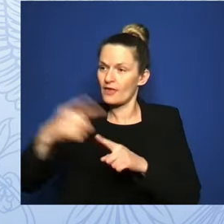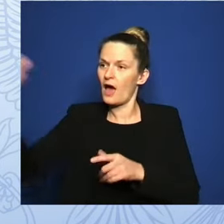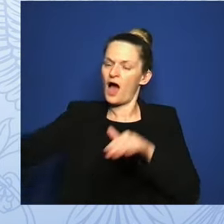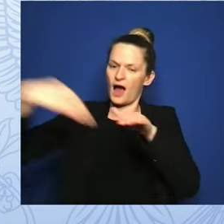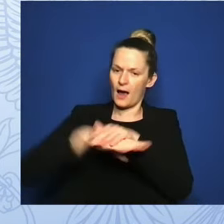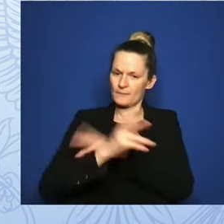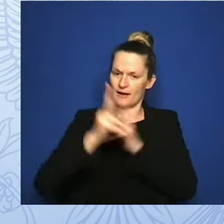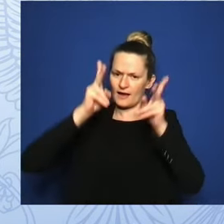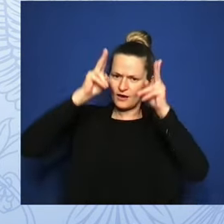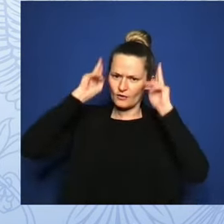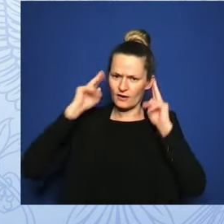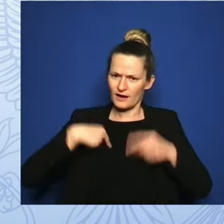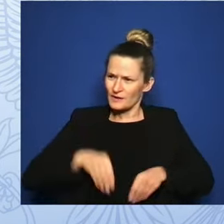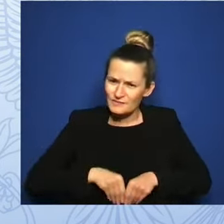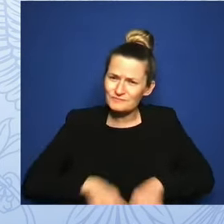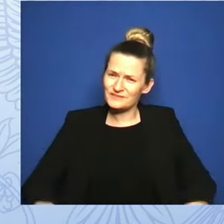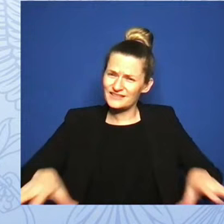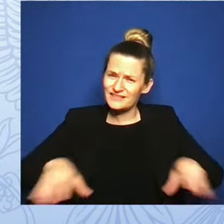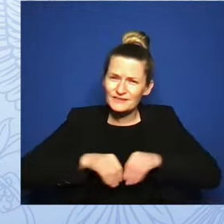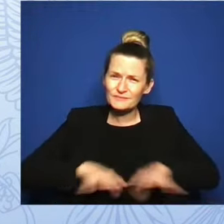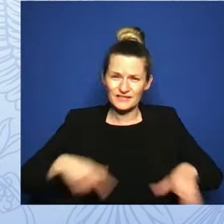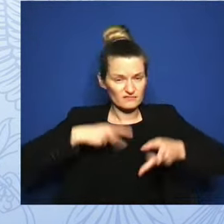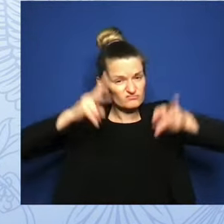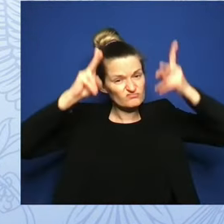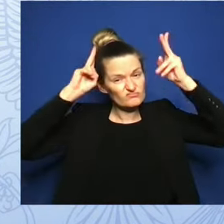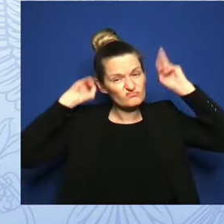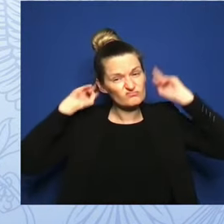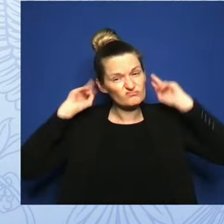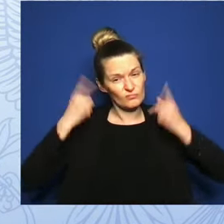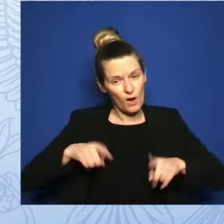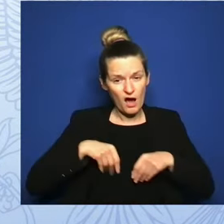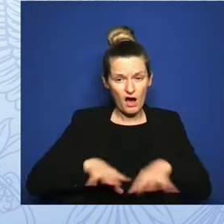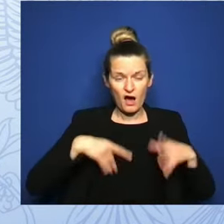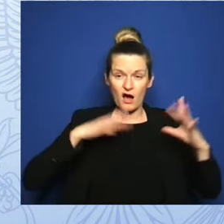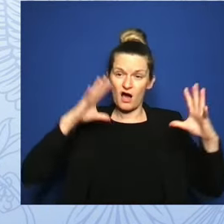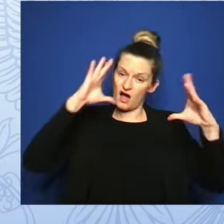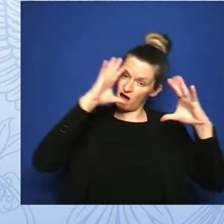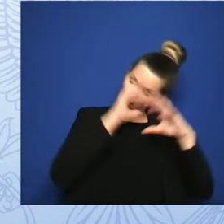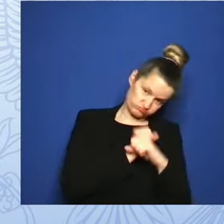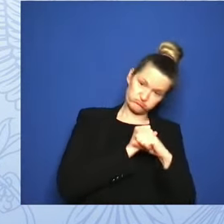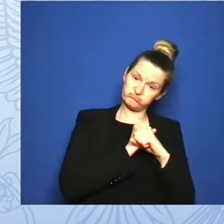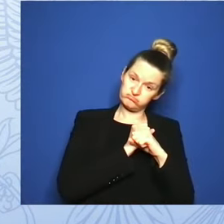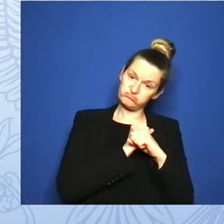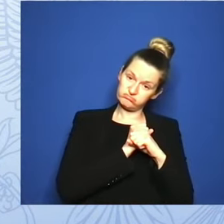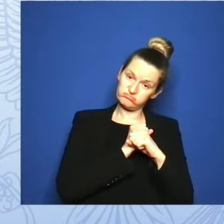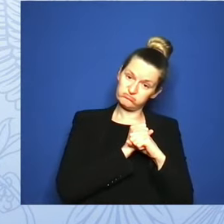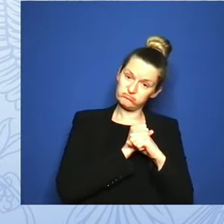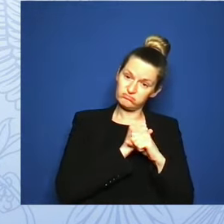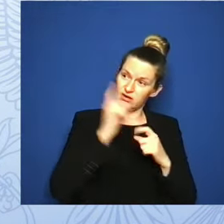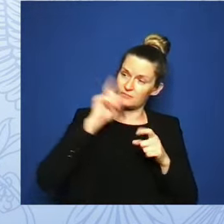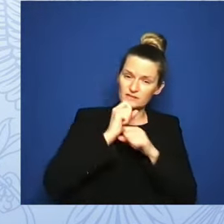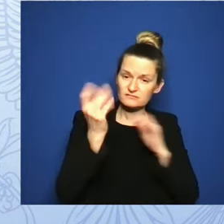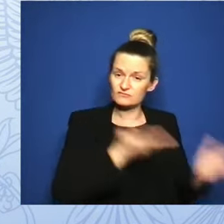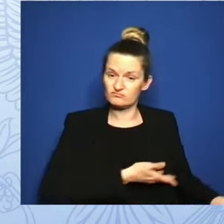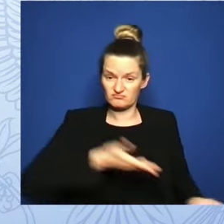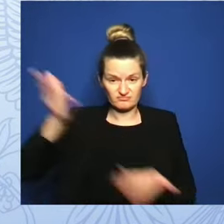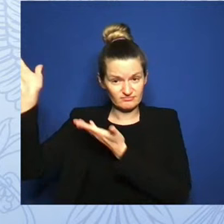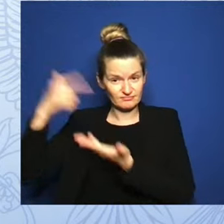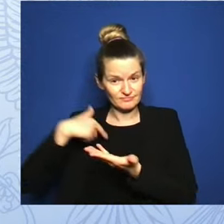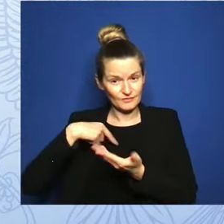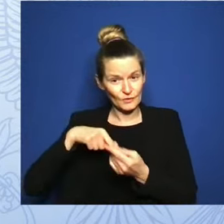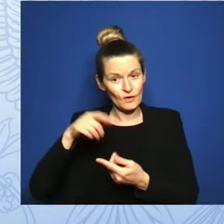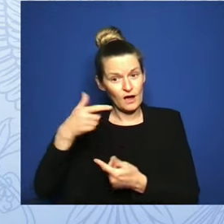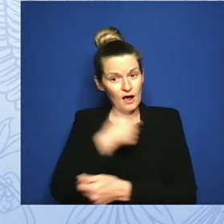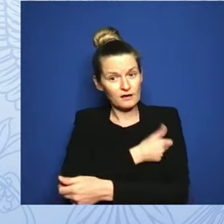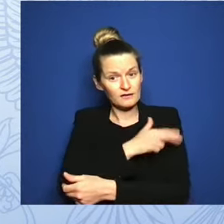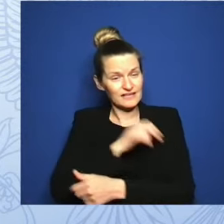passed out as the paramedics arrived. While on life support, an ER doctor took Derek aside and said the